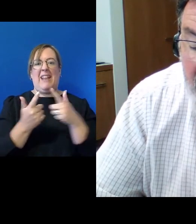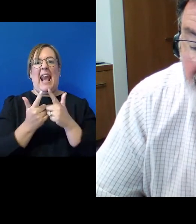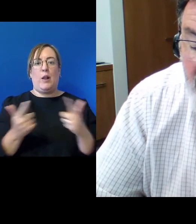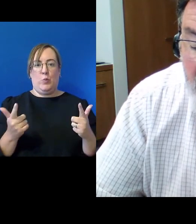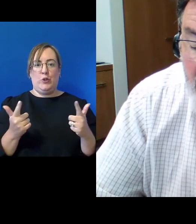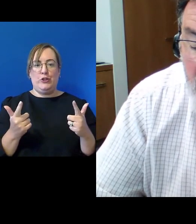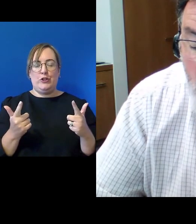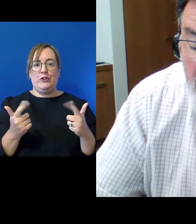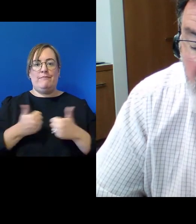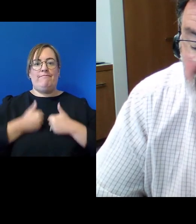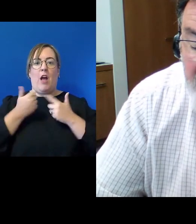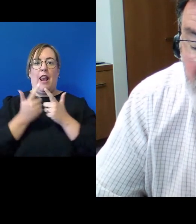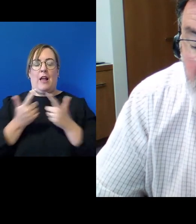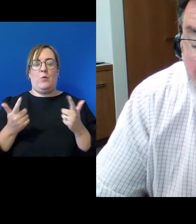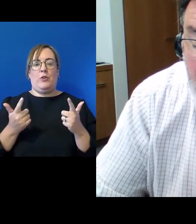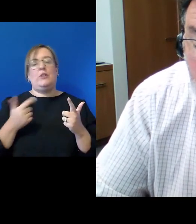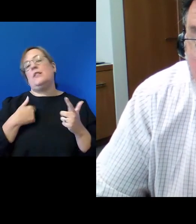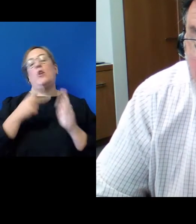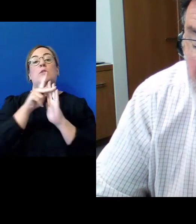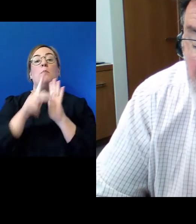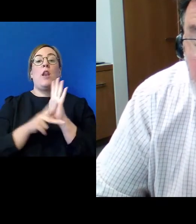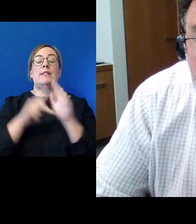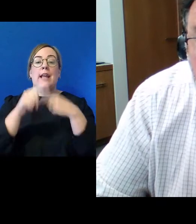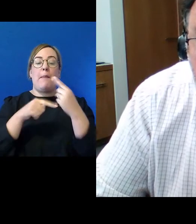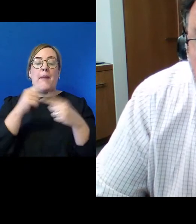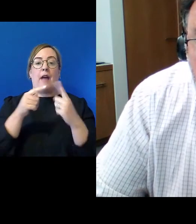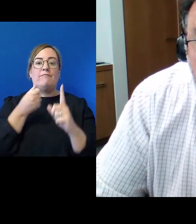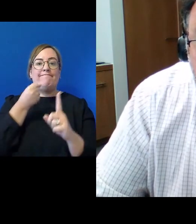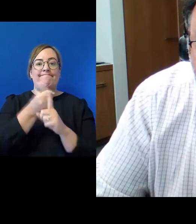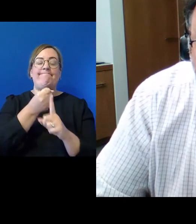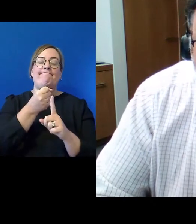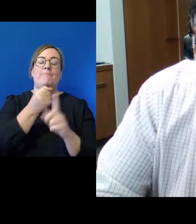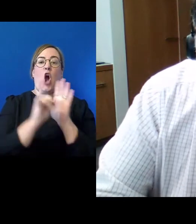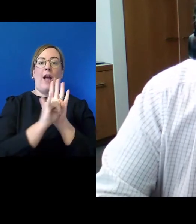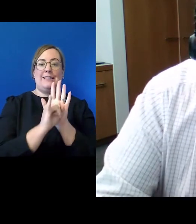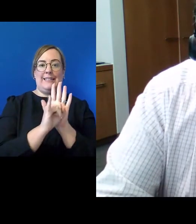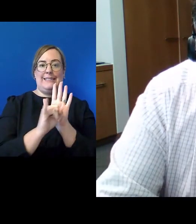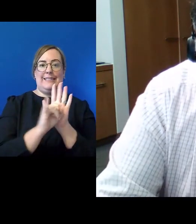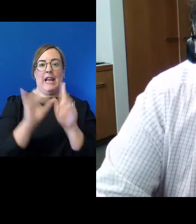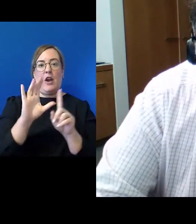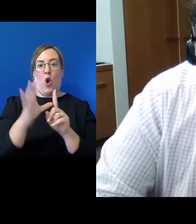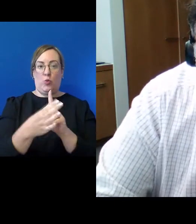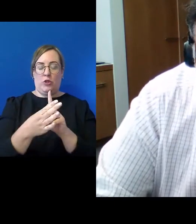law and policy affecting Maori culture and identity, published in 2011.